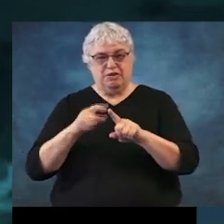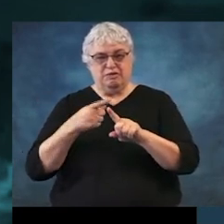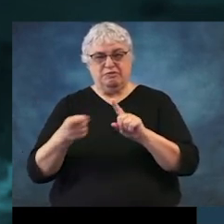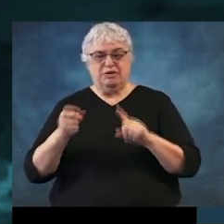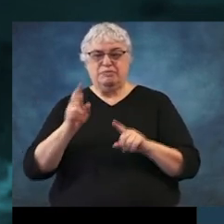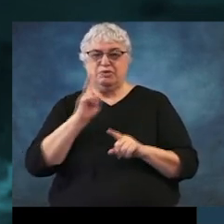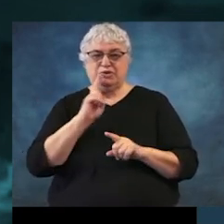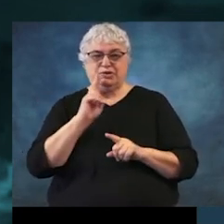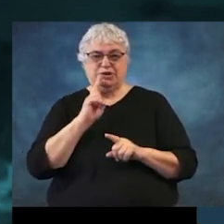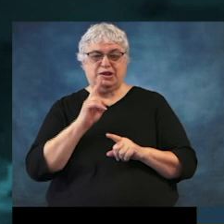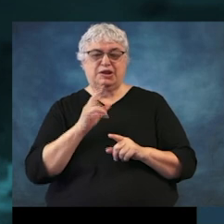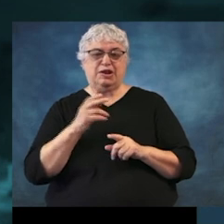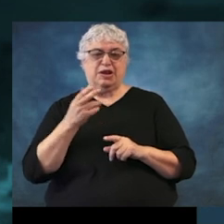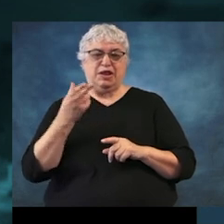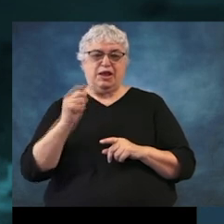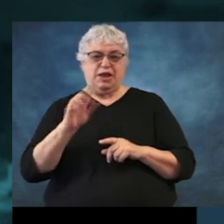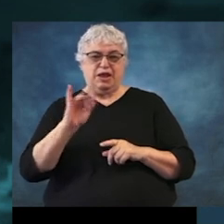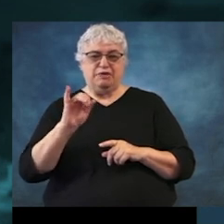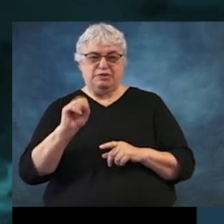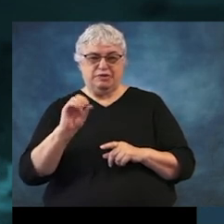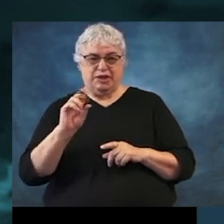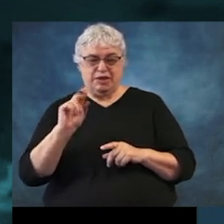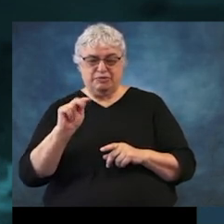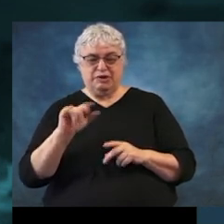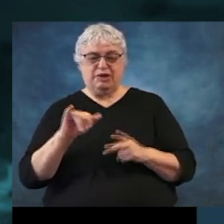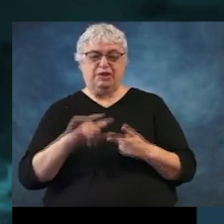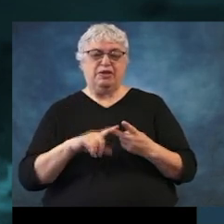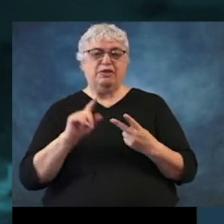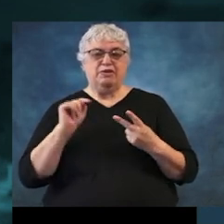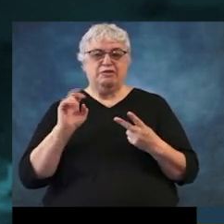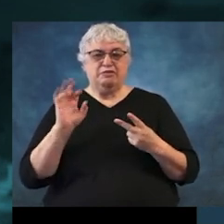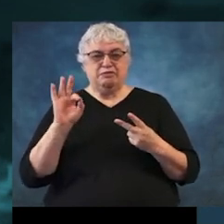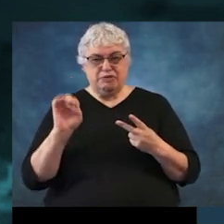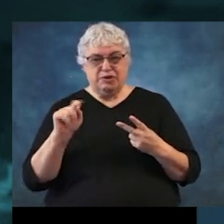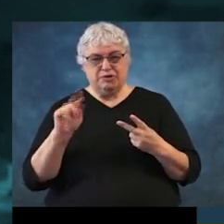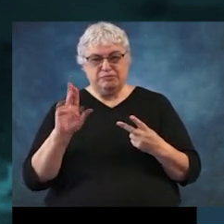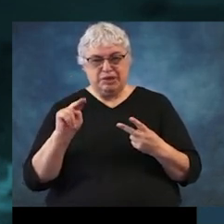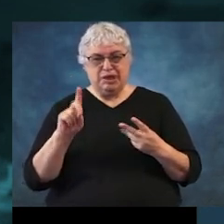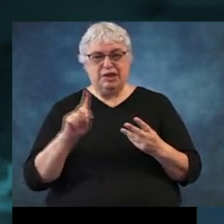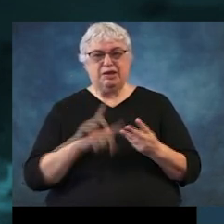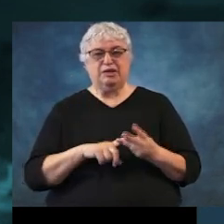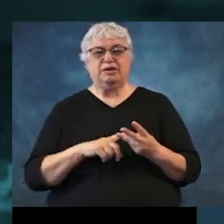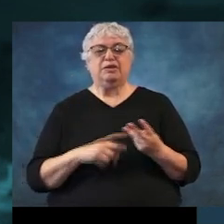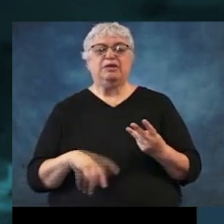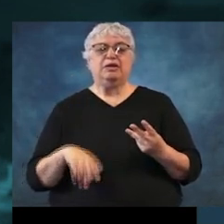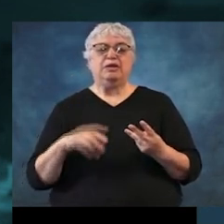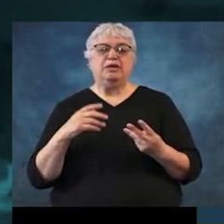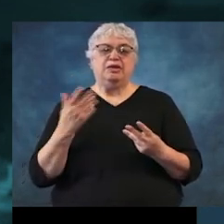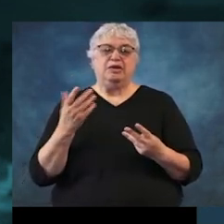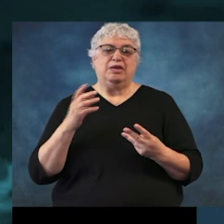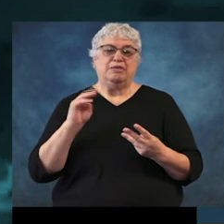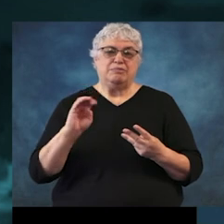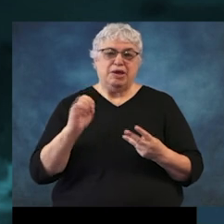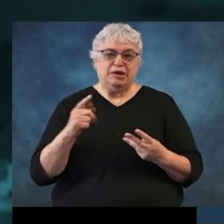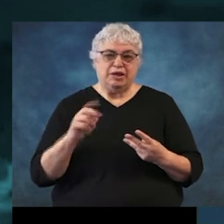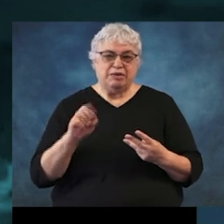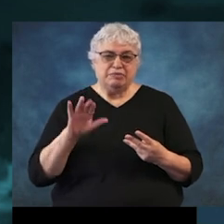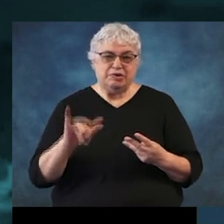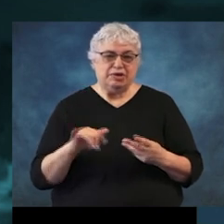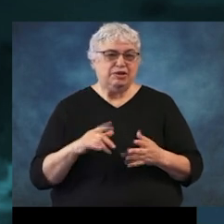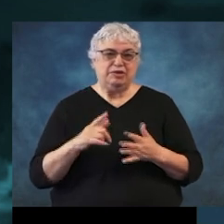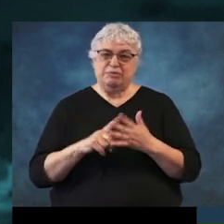of Houston, Harris County, Fort Bend County, Galveston County, all of the counties in our region have their various